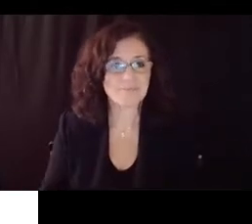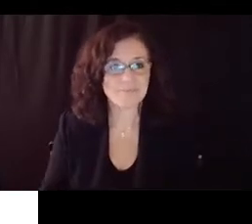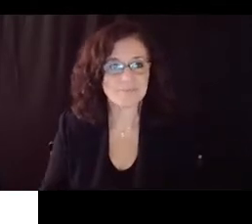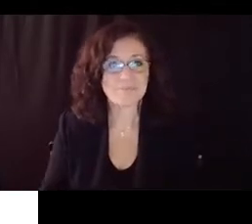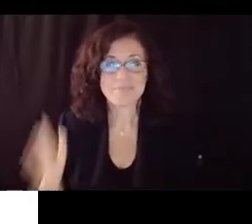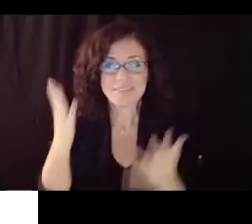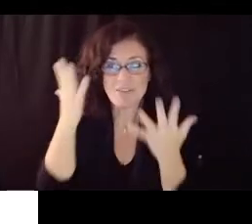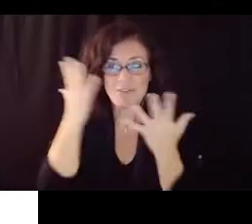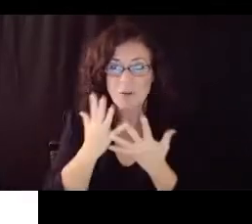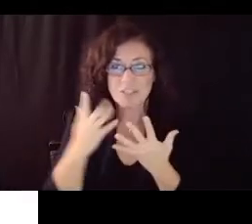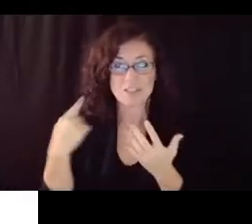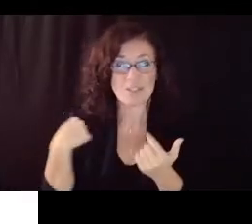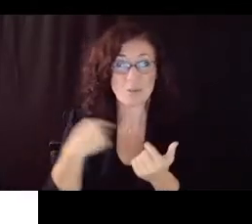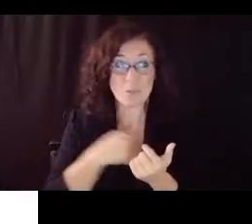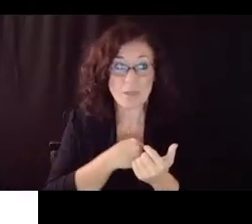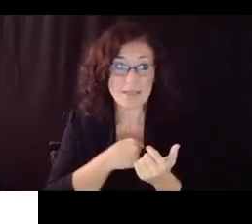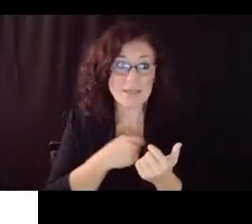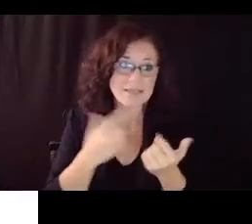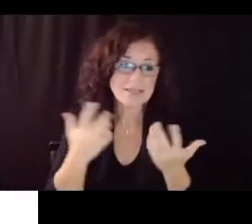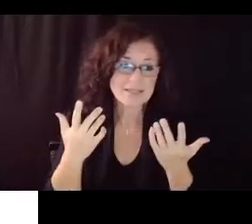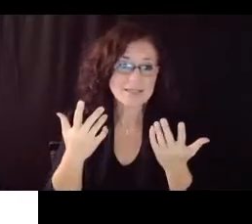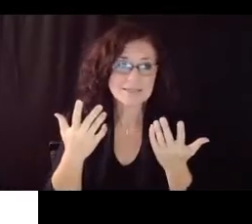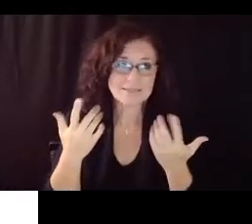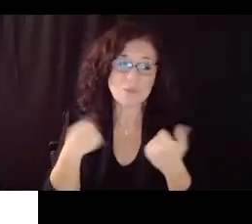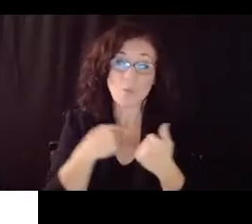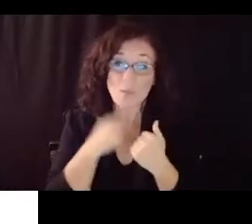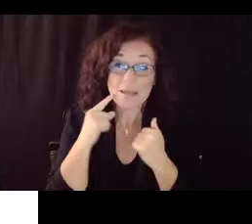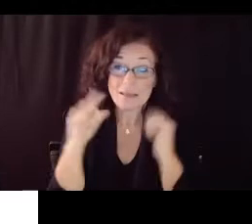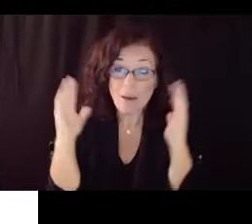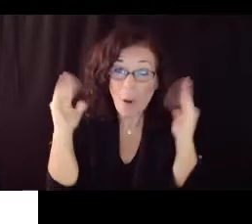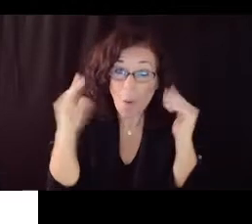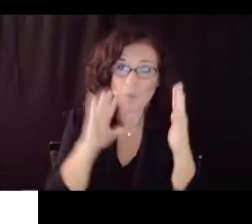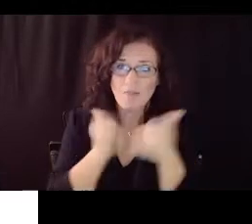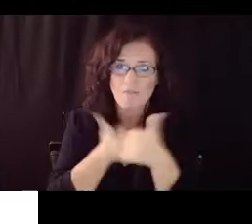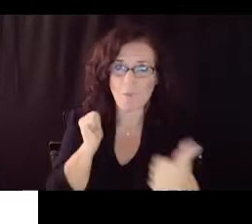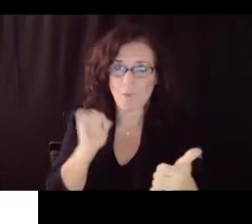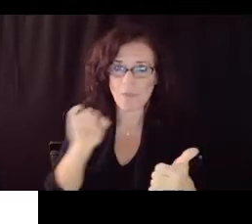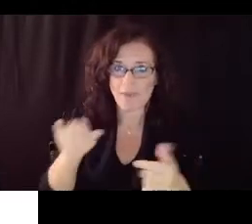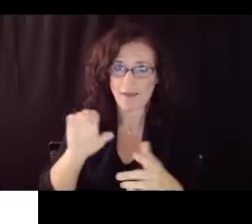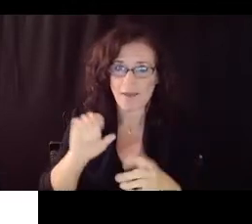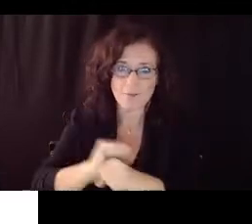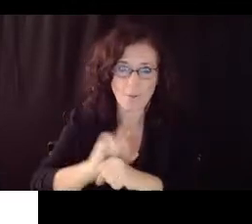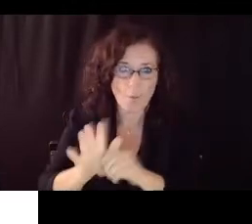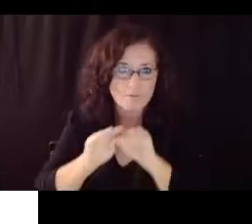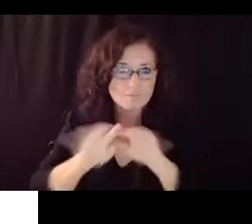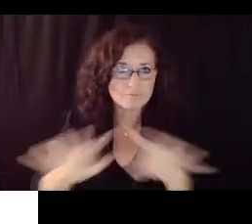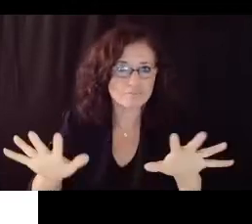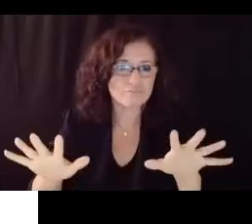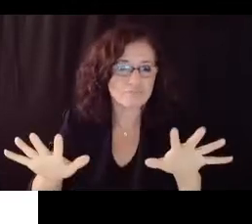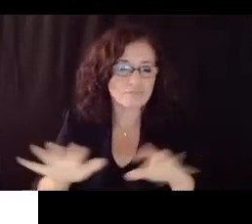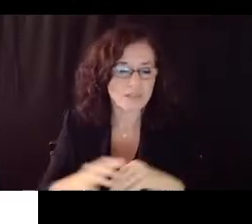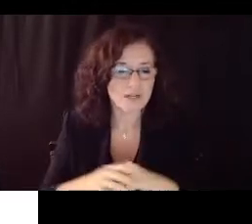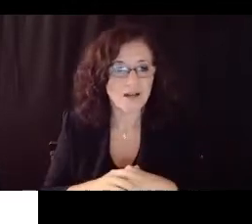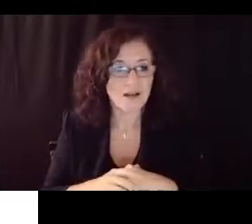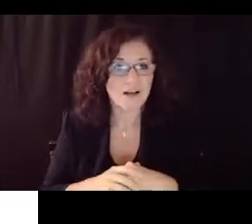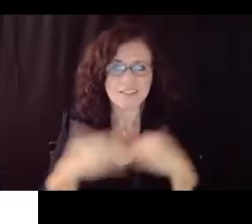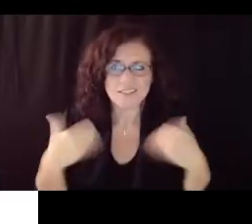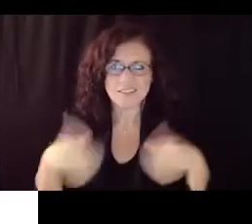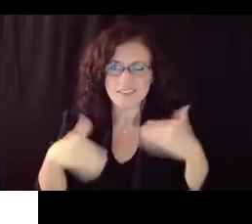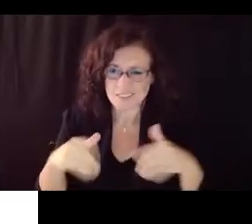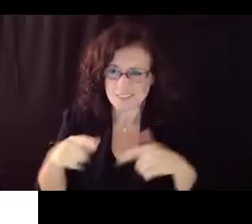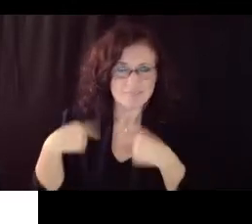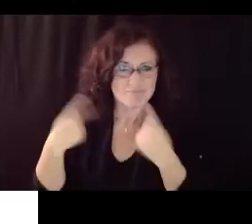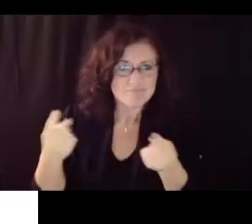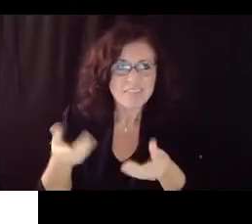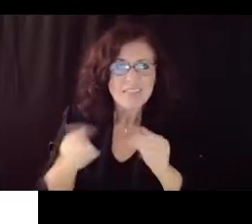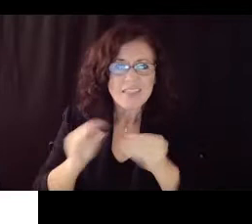um what we really had hoped we would not see in our community which is um a quite remarkable surge in cases